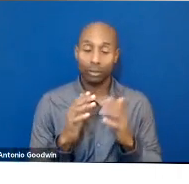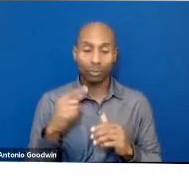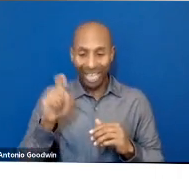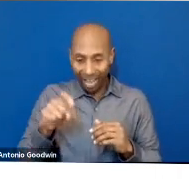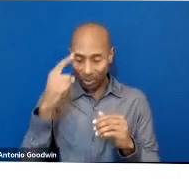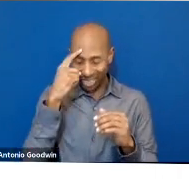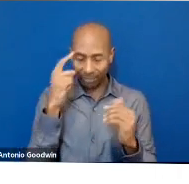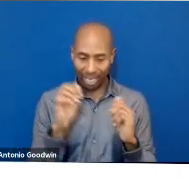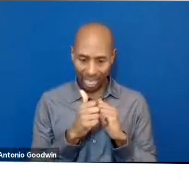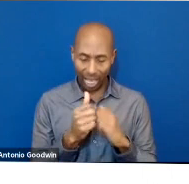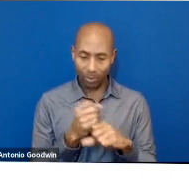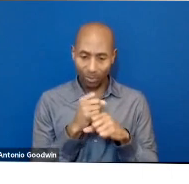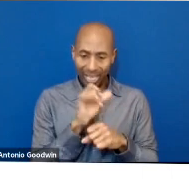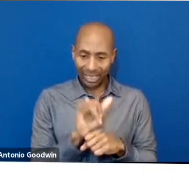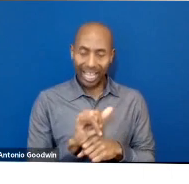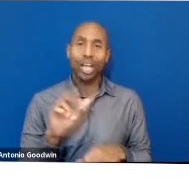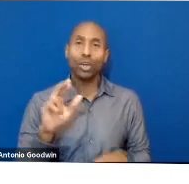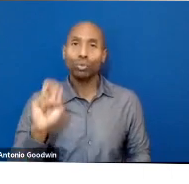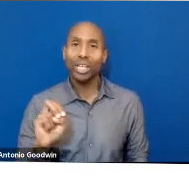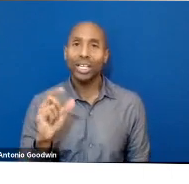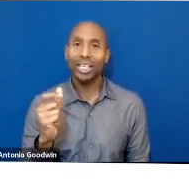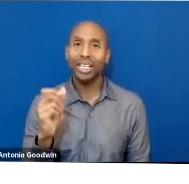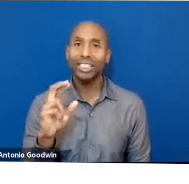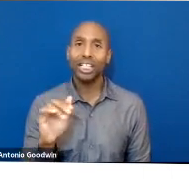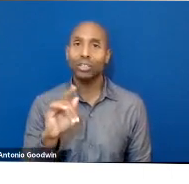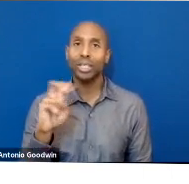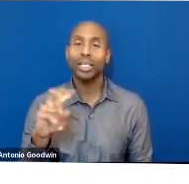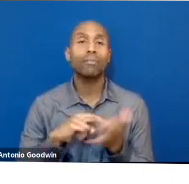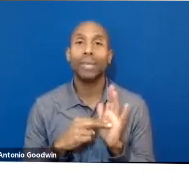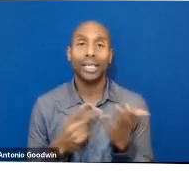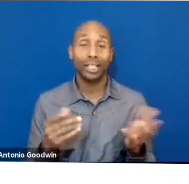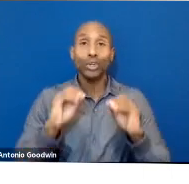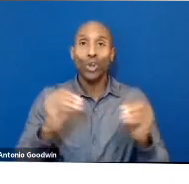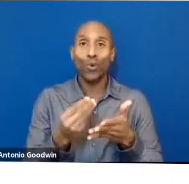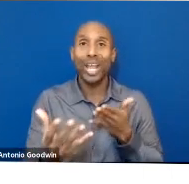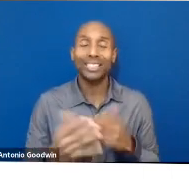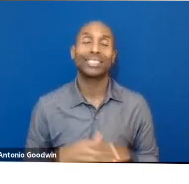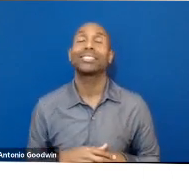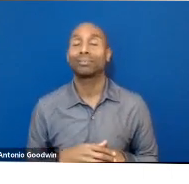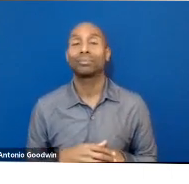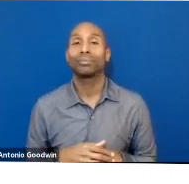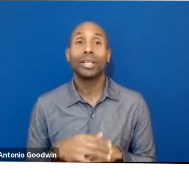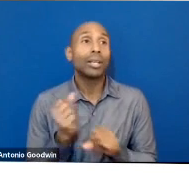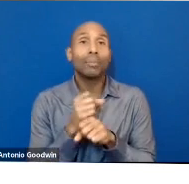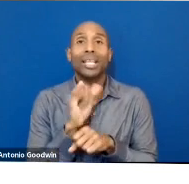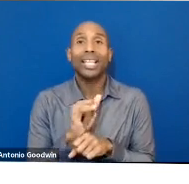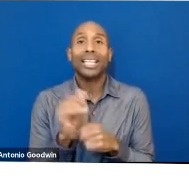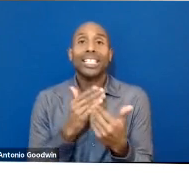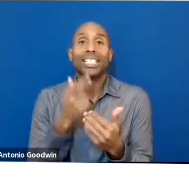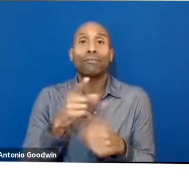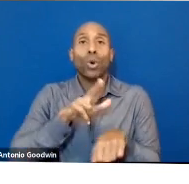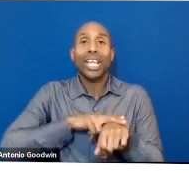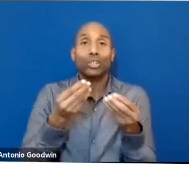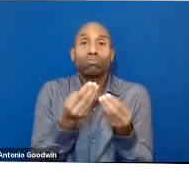or very low waste, how we can make it compostable, how we can make sure that the people who are making our products are paid well,